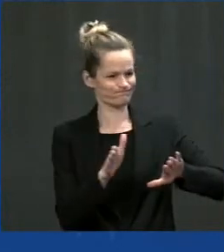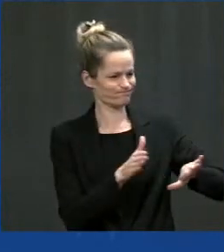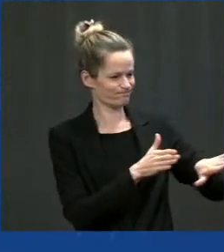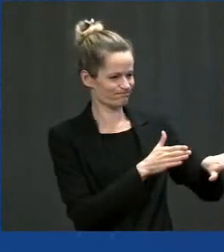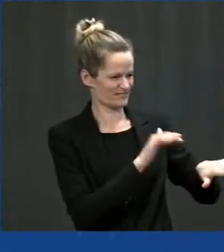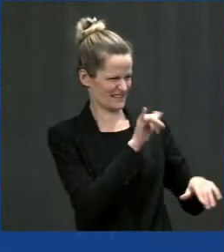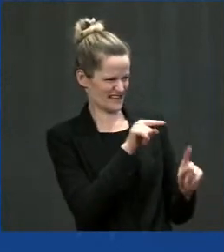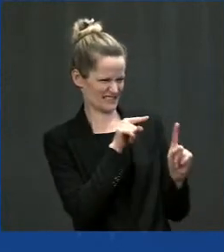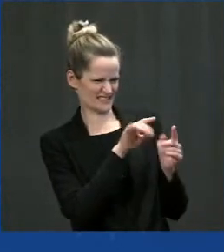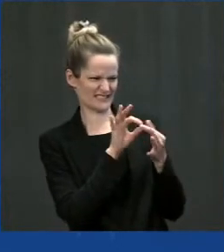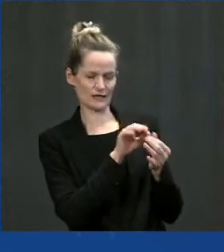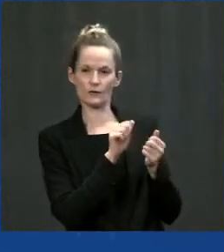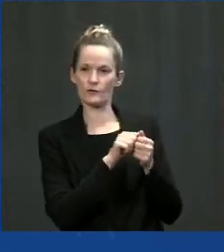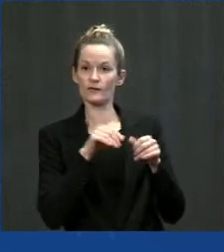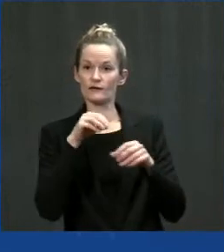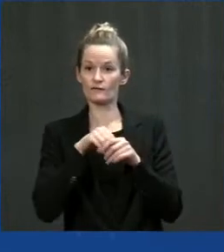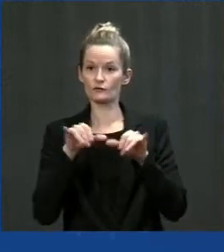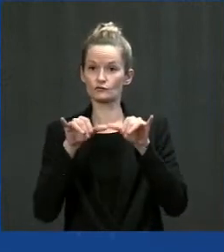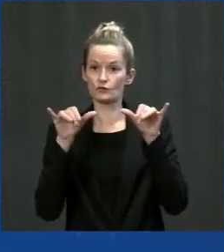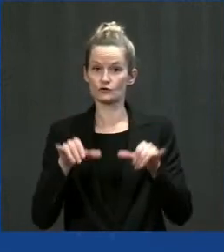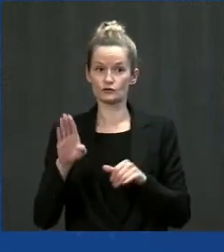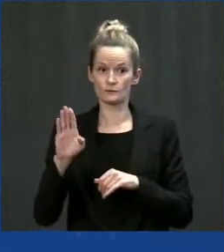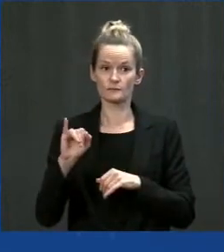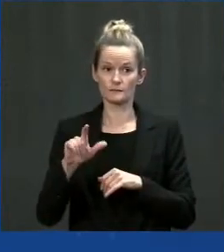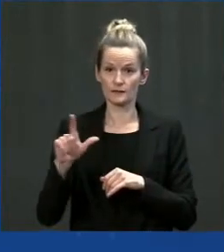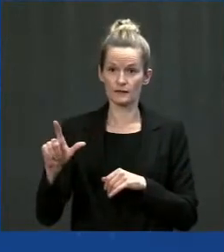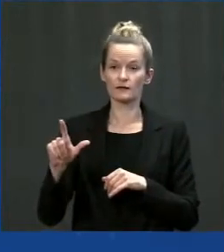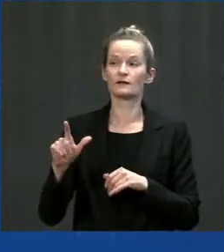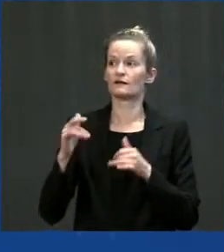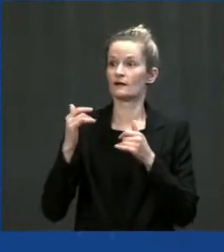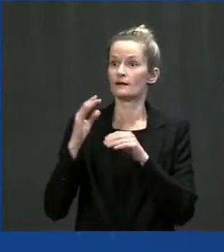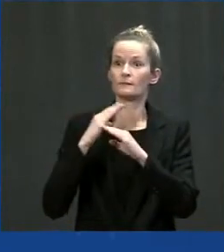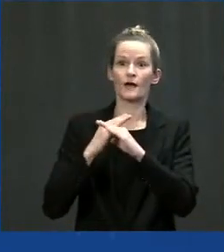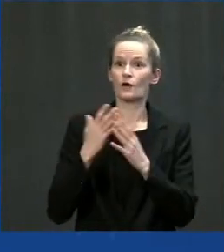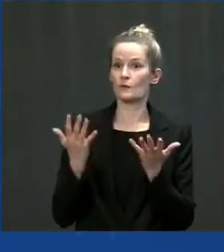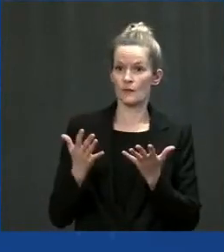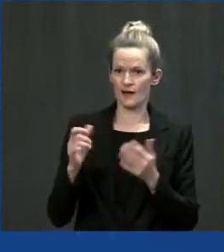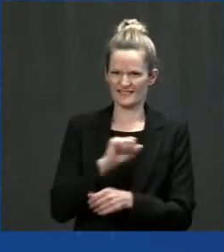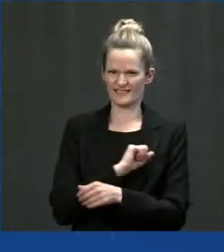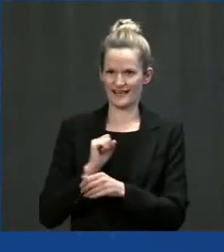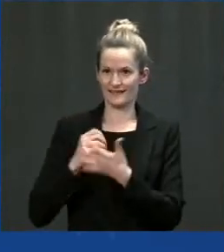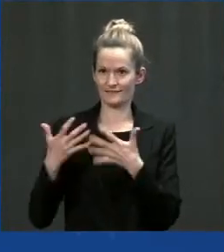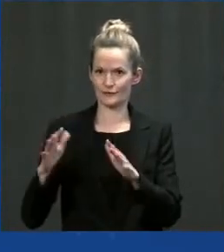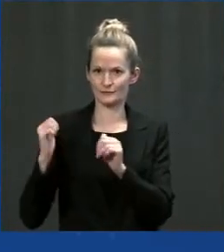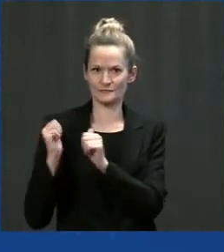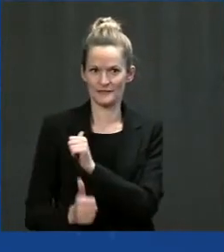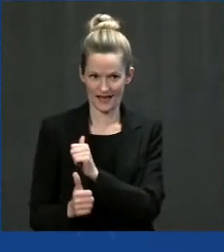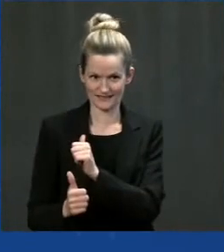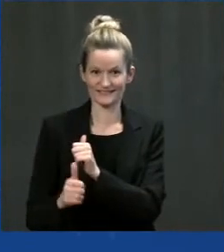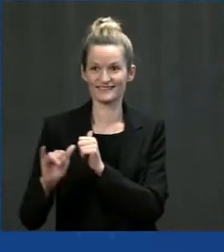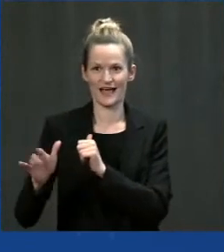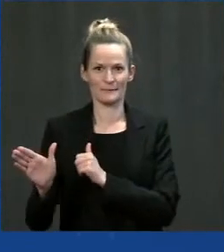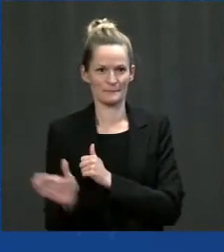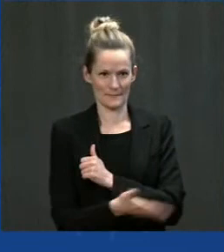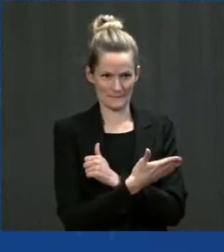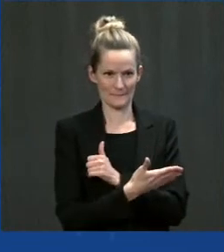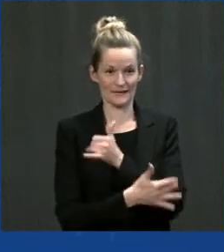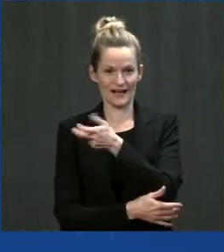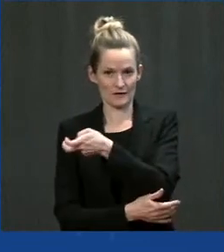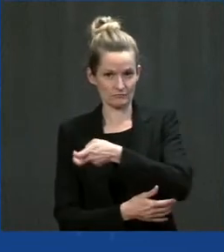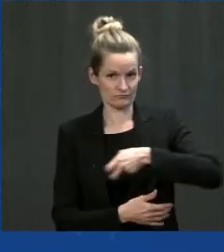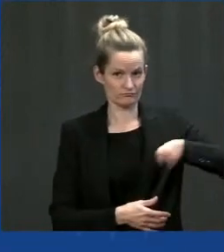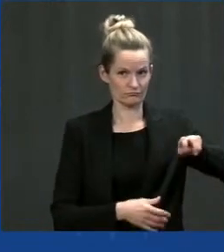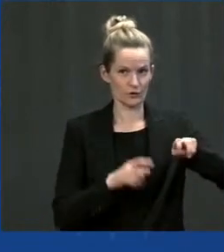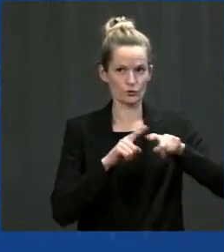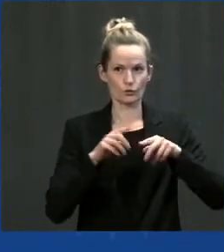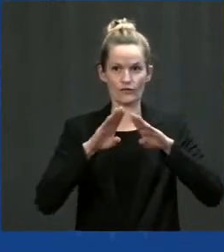but it does have a way. It has an effect on other things. I noticed you mentioned having I had the three